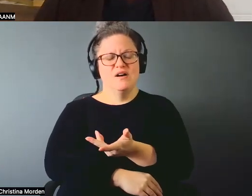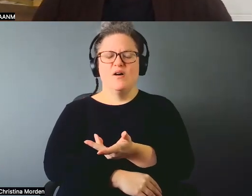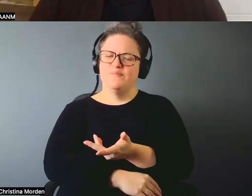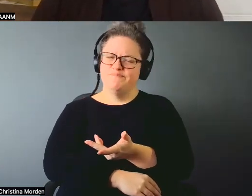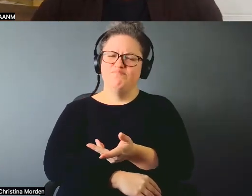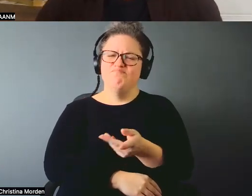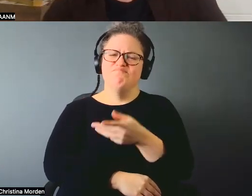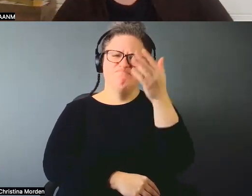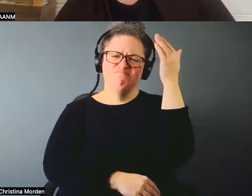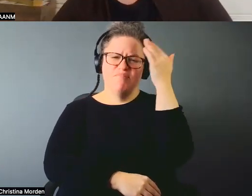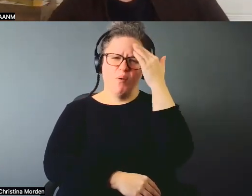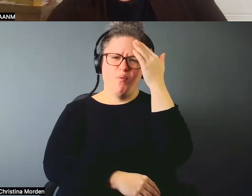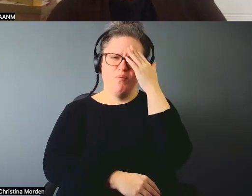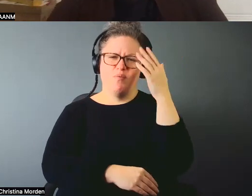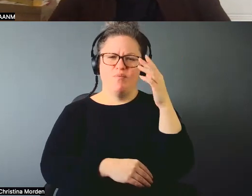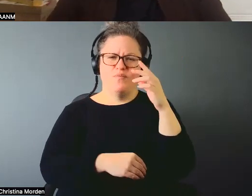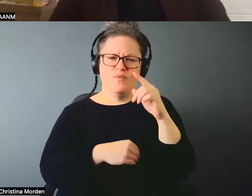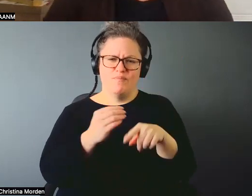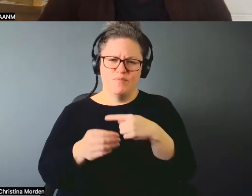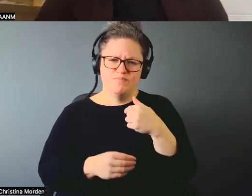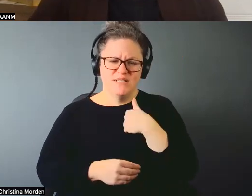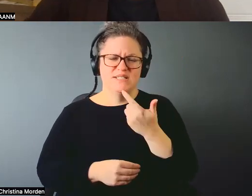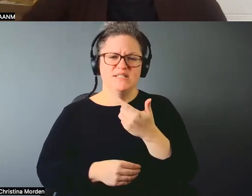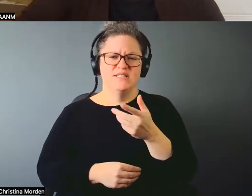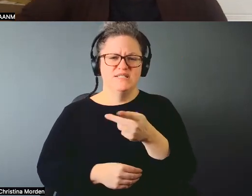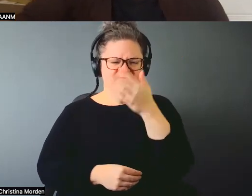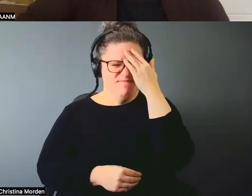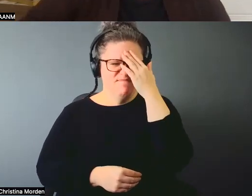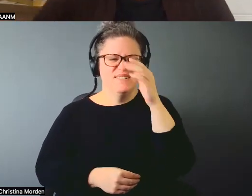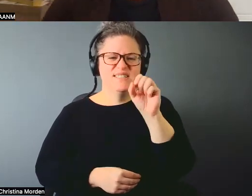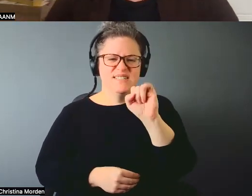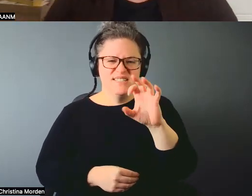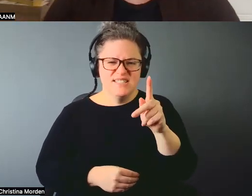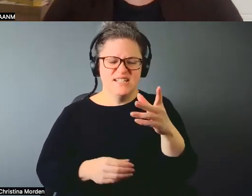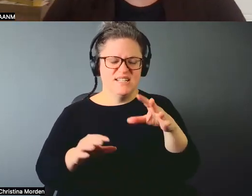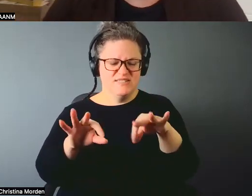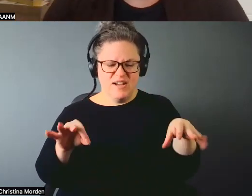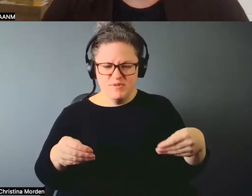known these things. You know, they've always known where the silk was, what it was for.